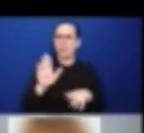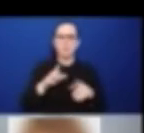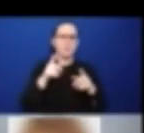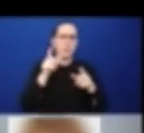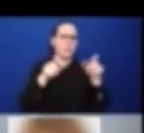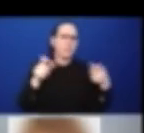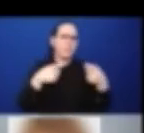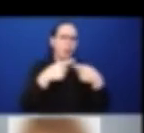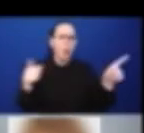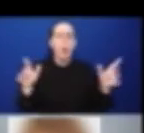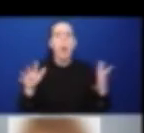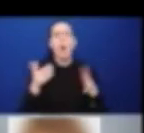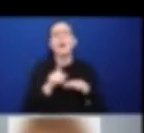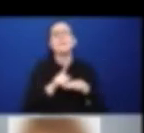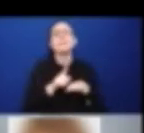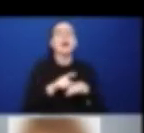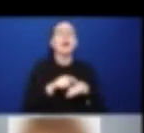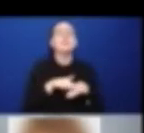disabilities.